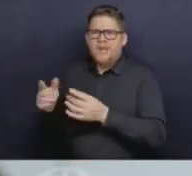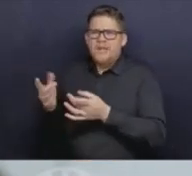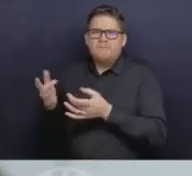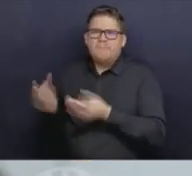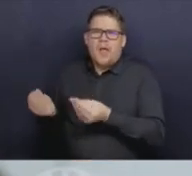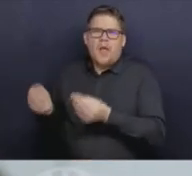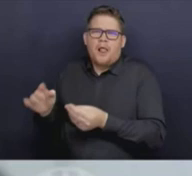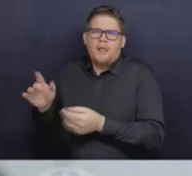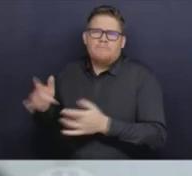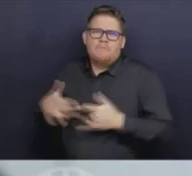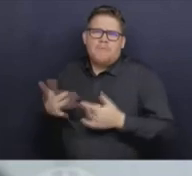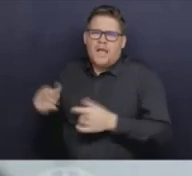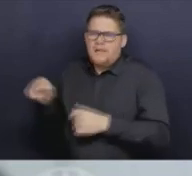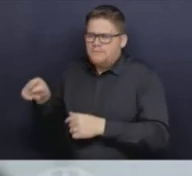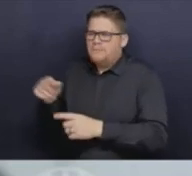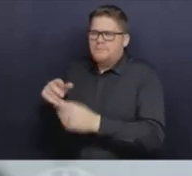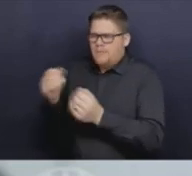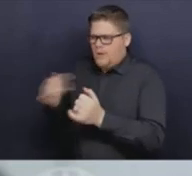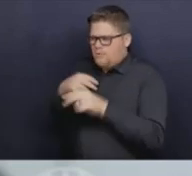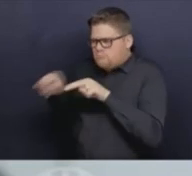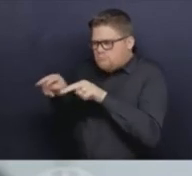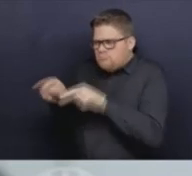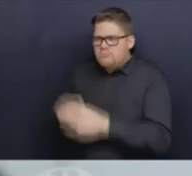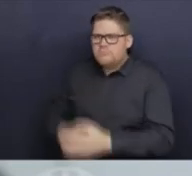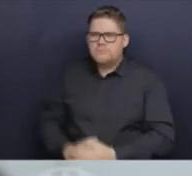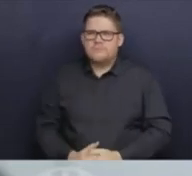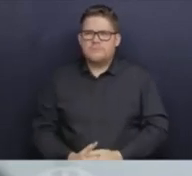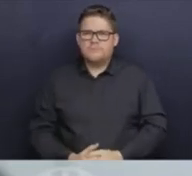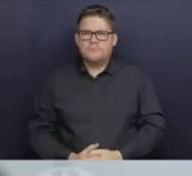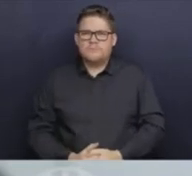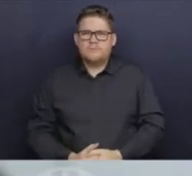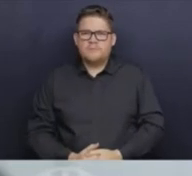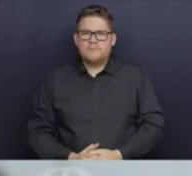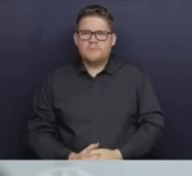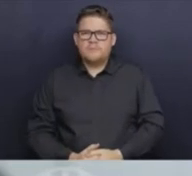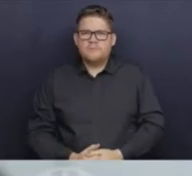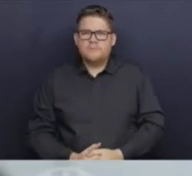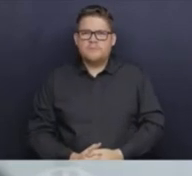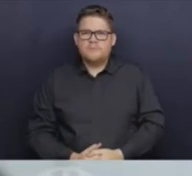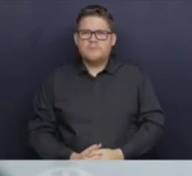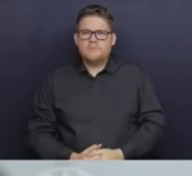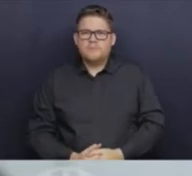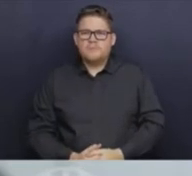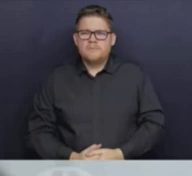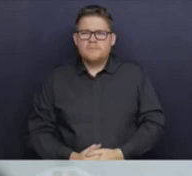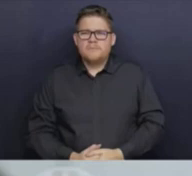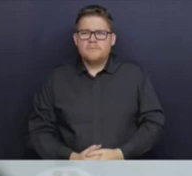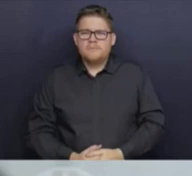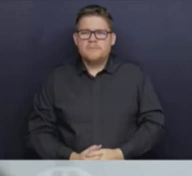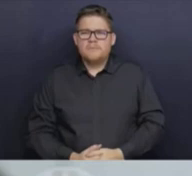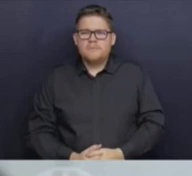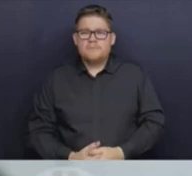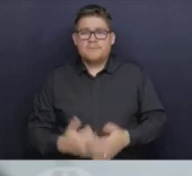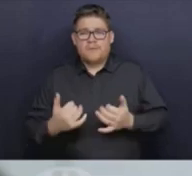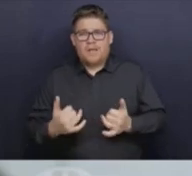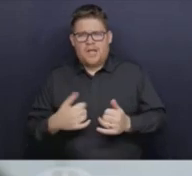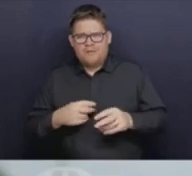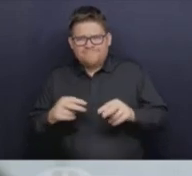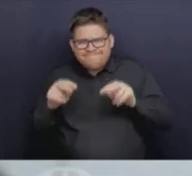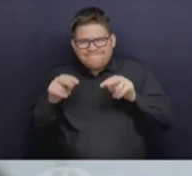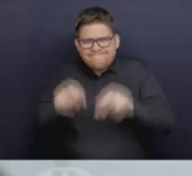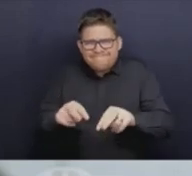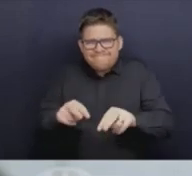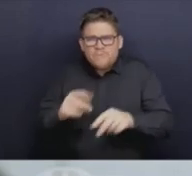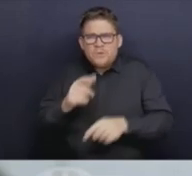We have, as you know, put in active surveillance to look for severe illness in children after the pediatricians,